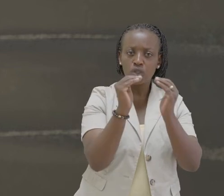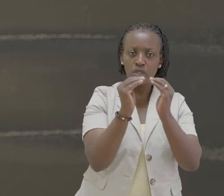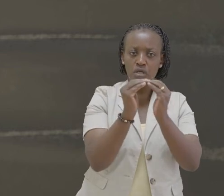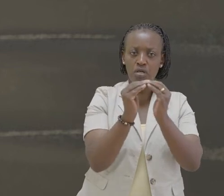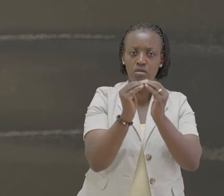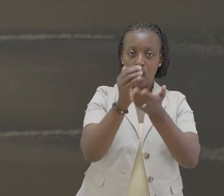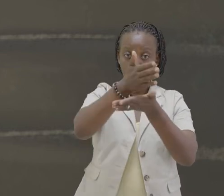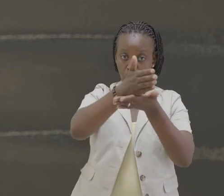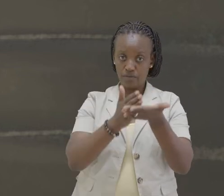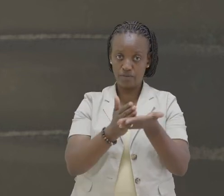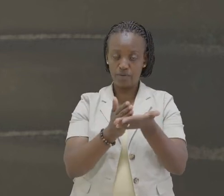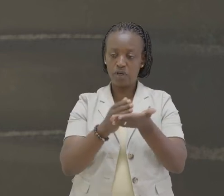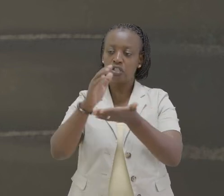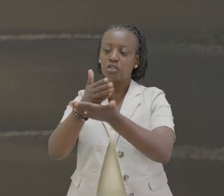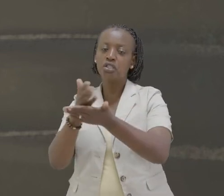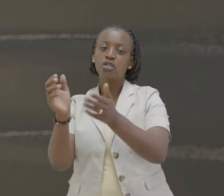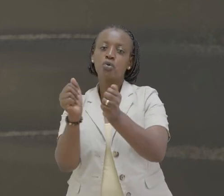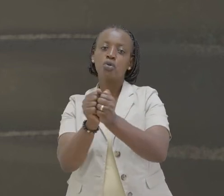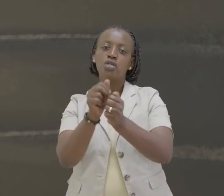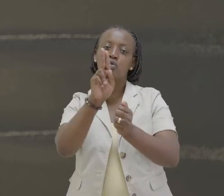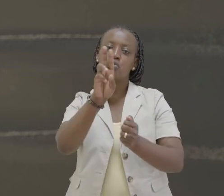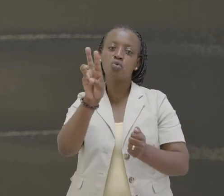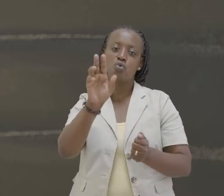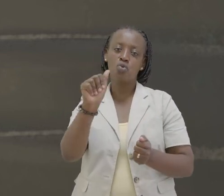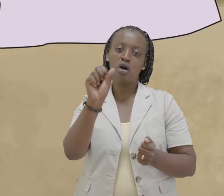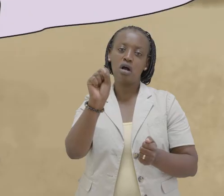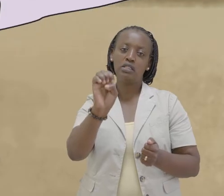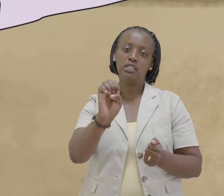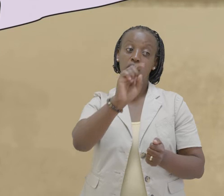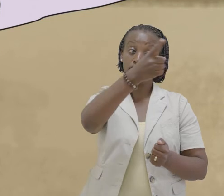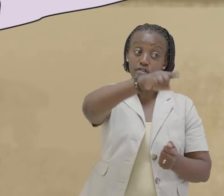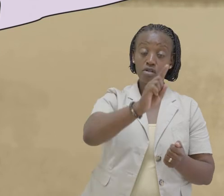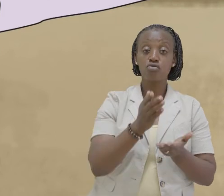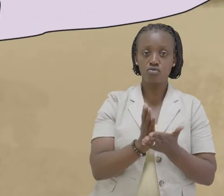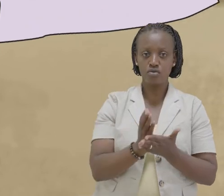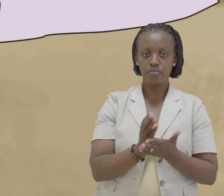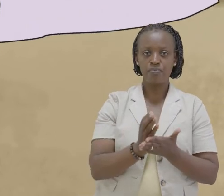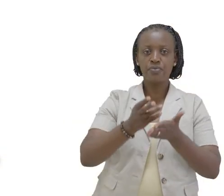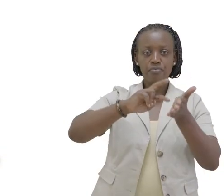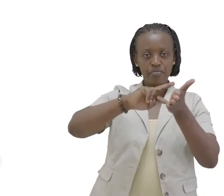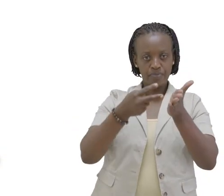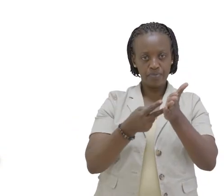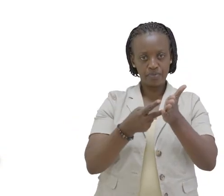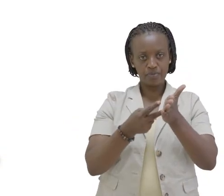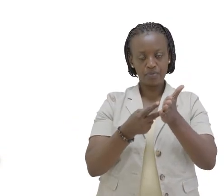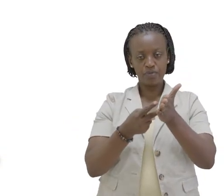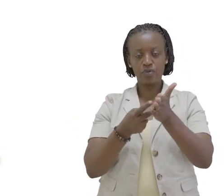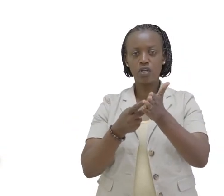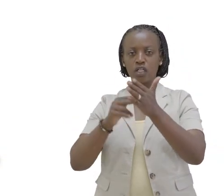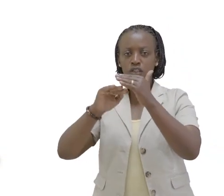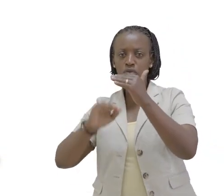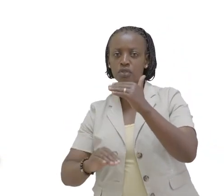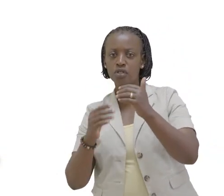parts called halves And I shared it with Uwase That's right It means the